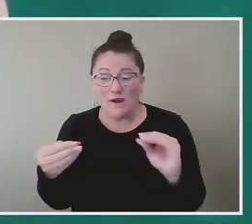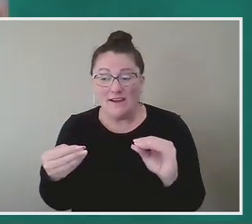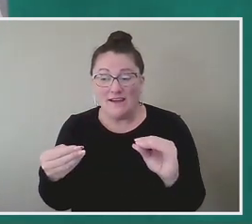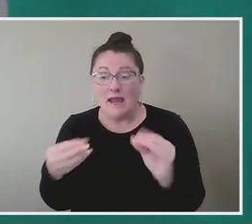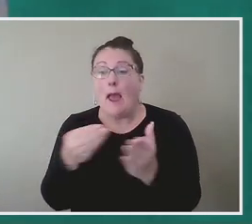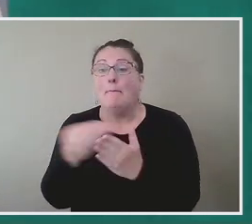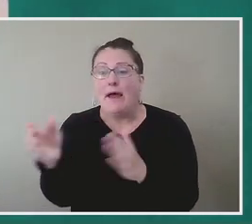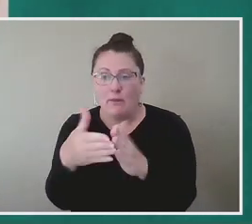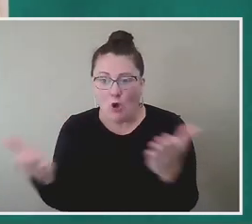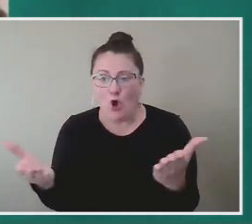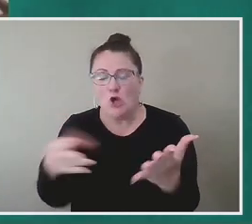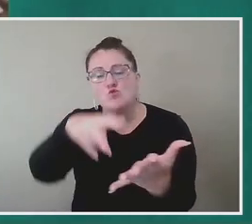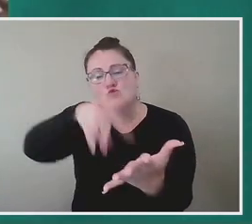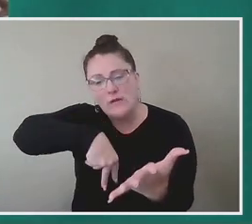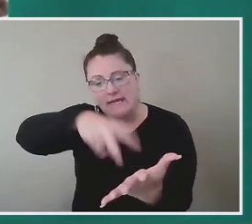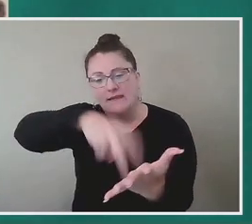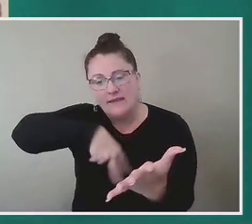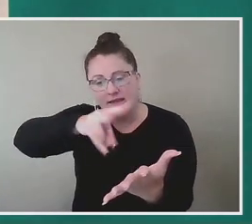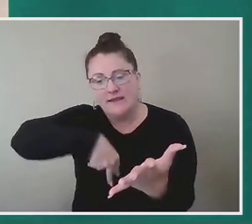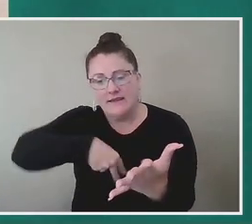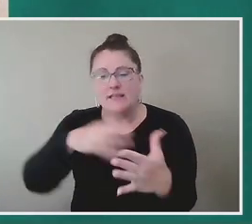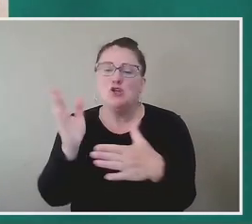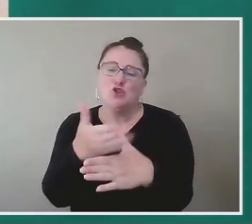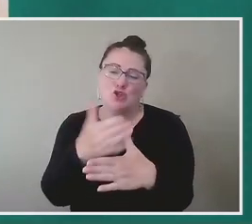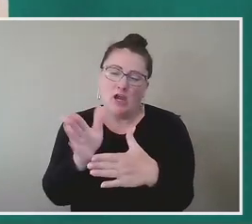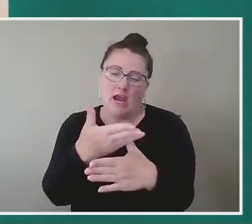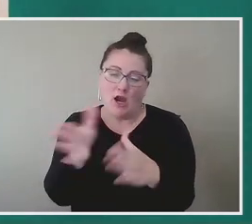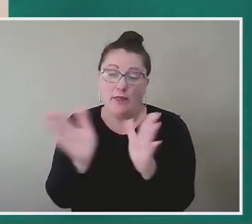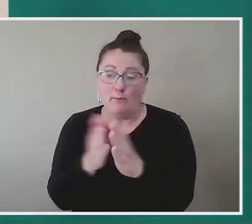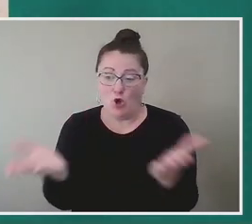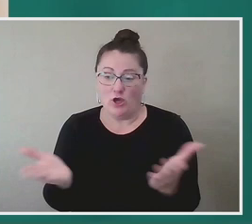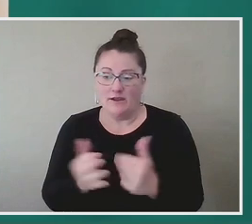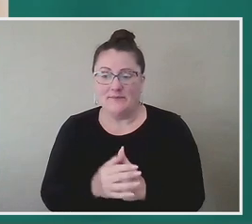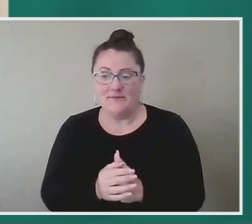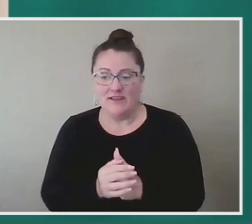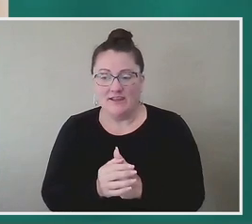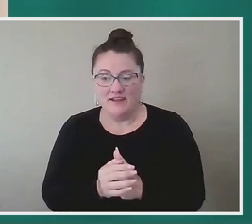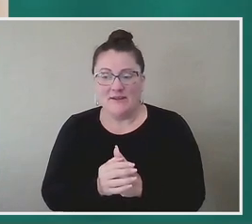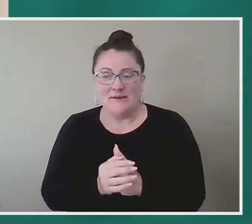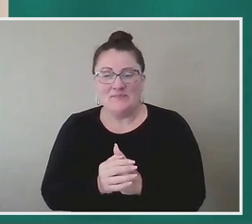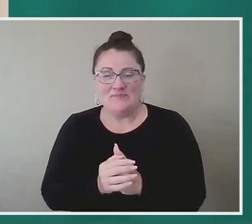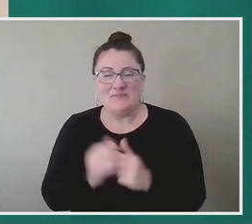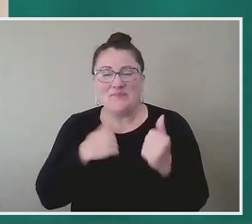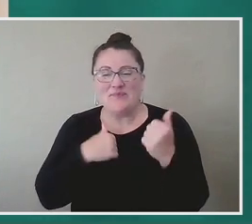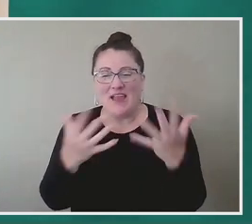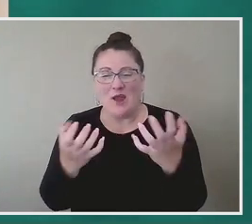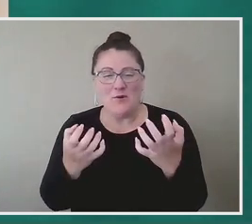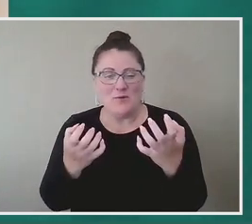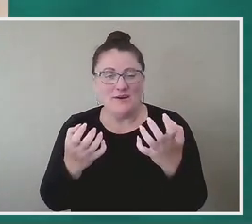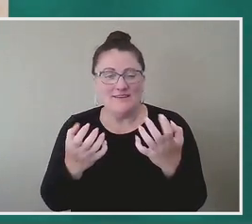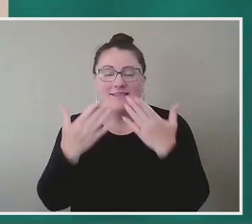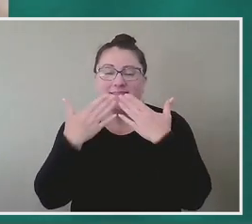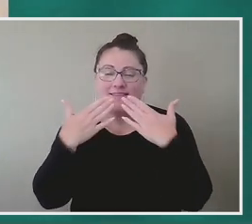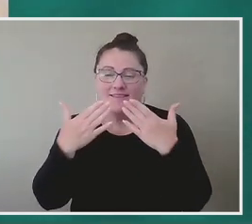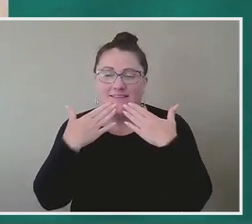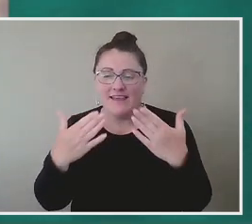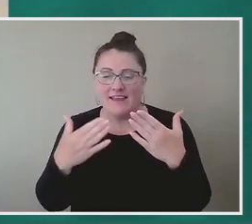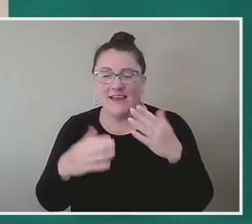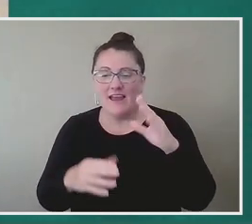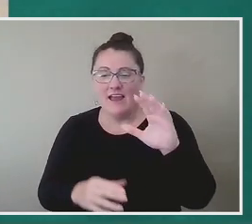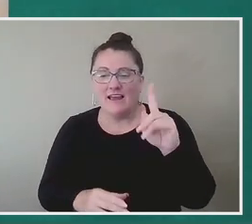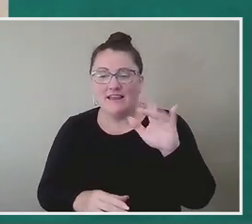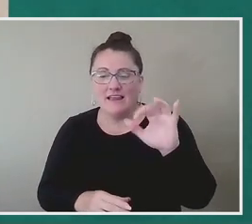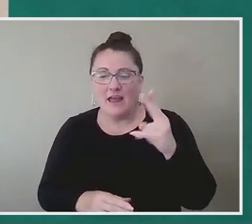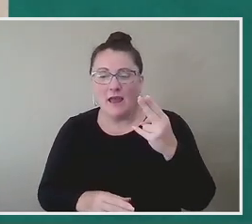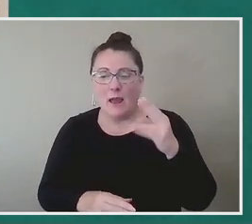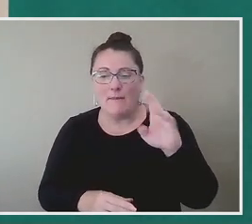book, read the book, share the book. Uh, and I want to thank, uh, Kalila Bates and everyone